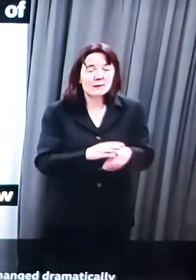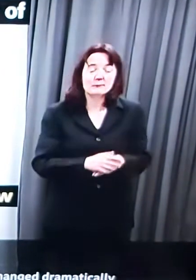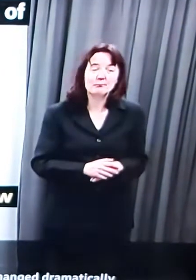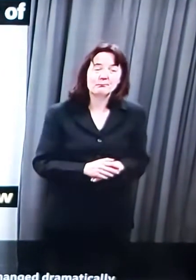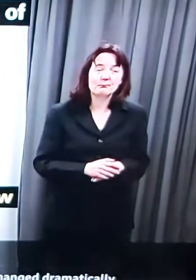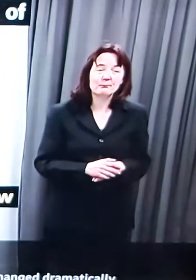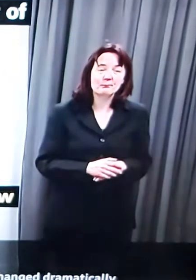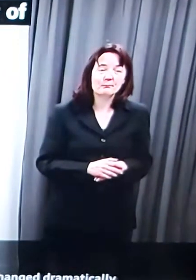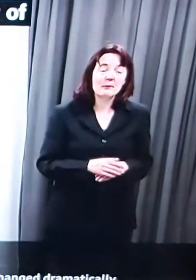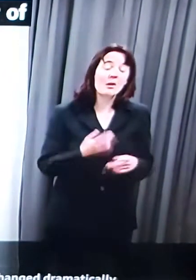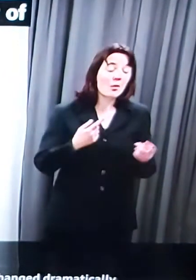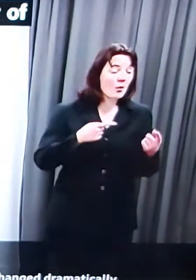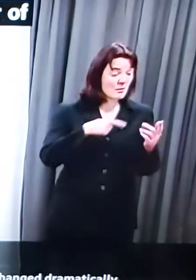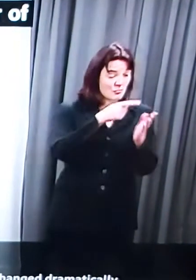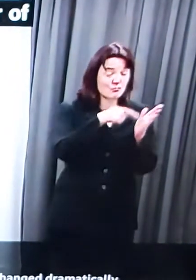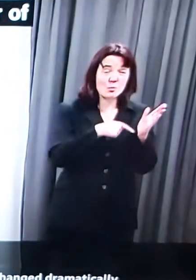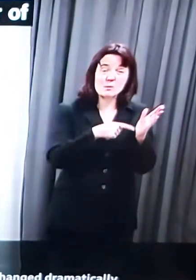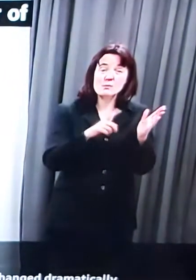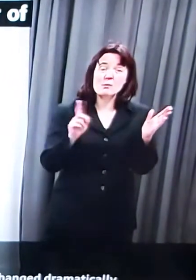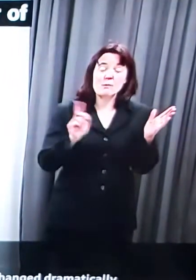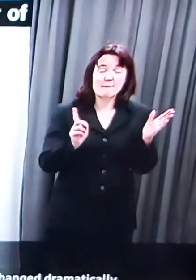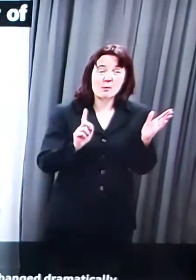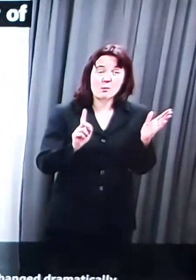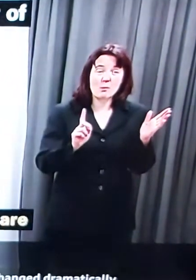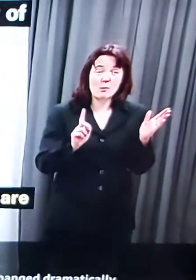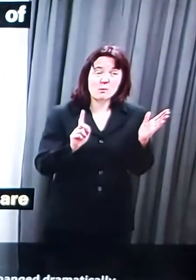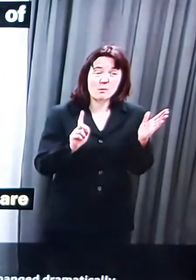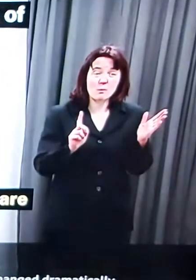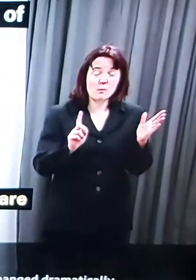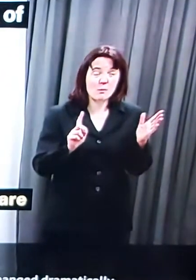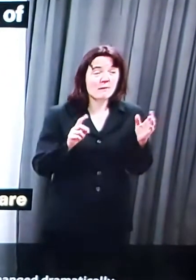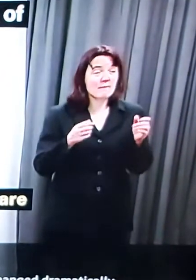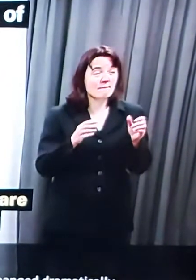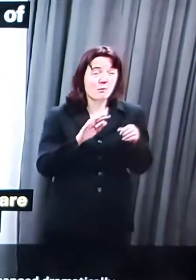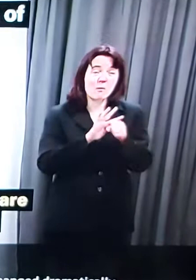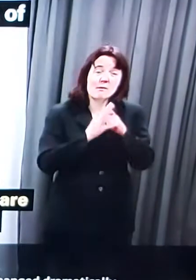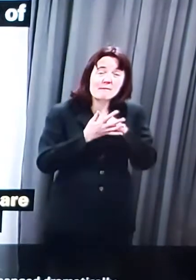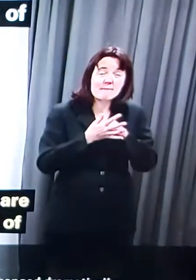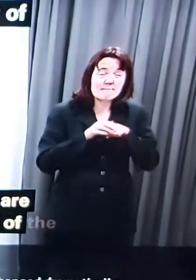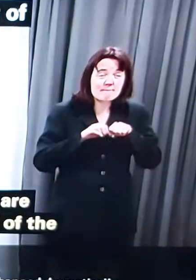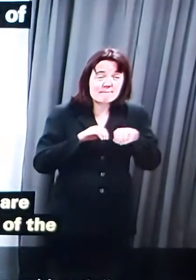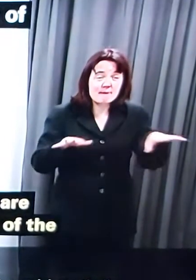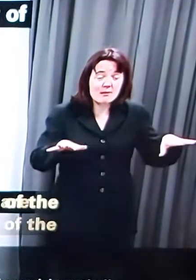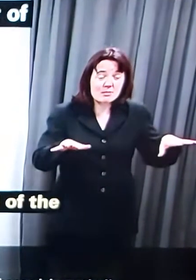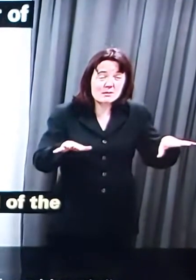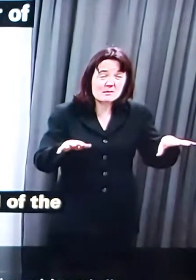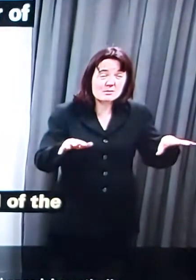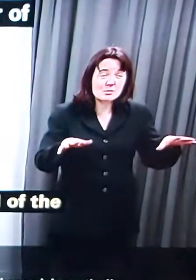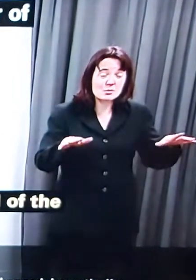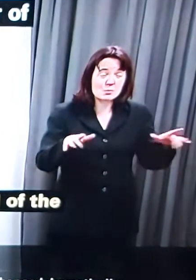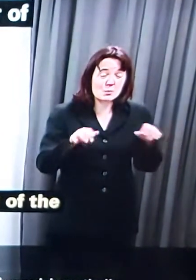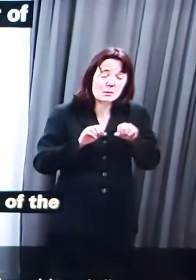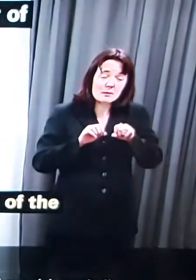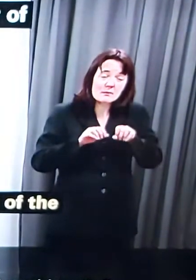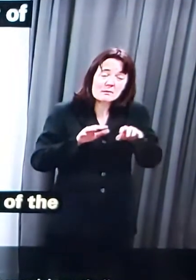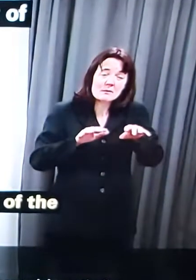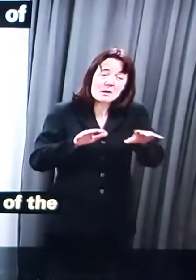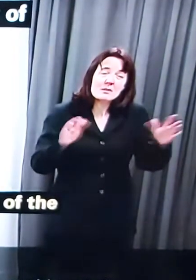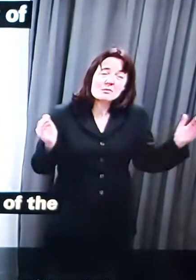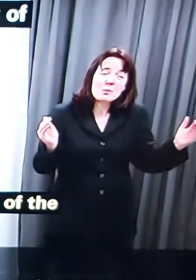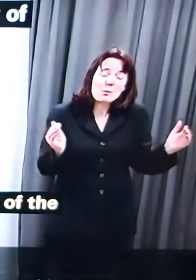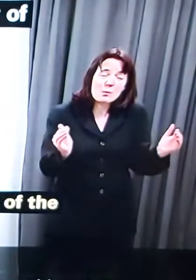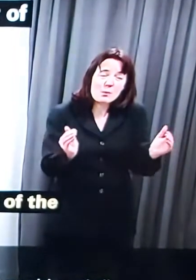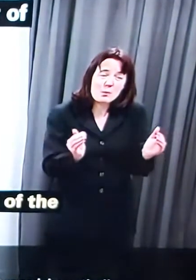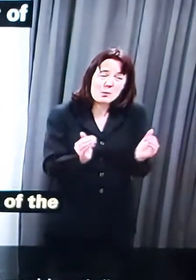of which are designed to slow the spread of the virus and in that way to save lives.